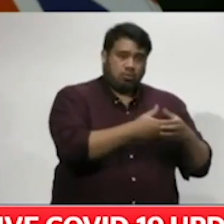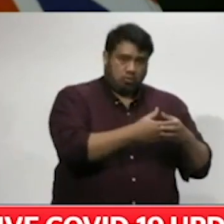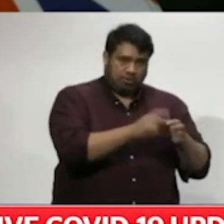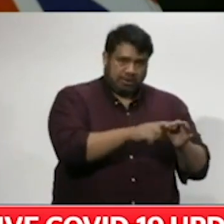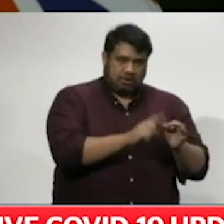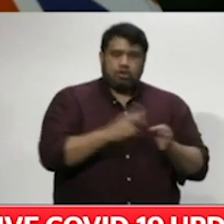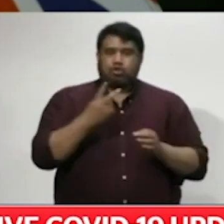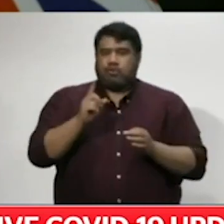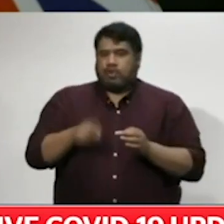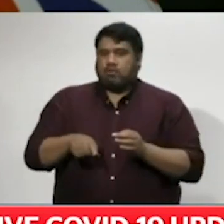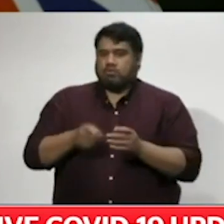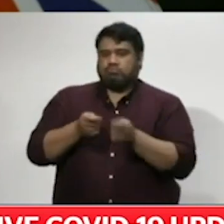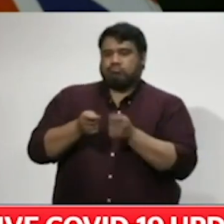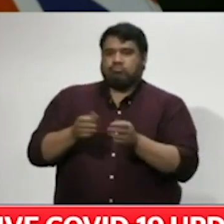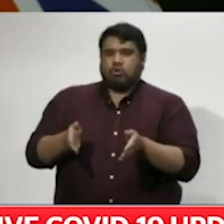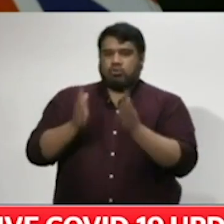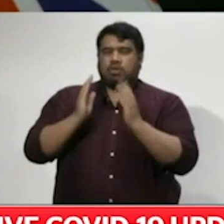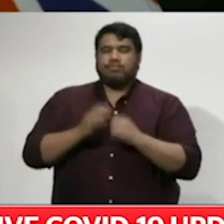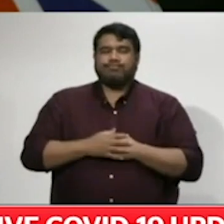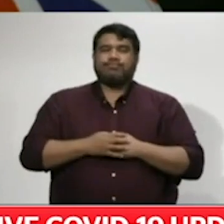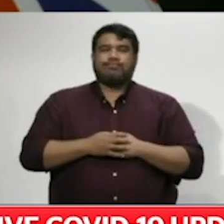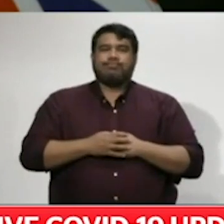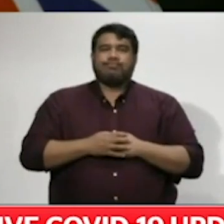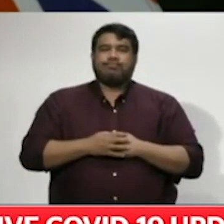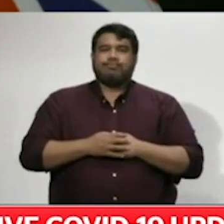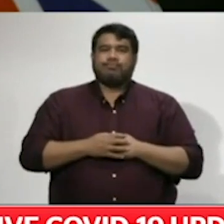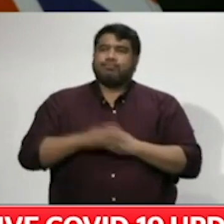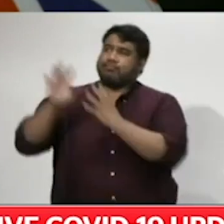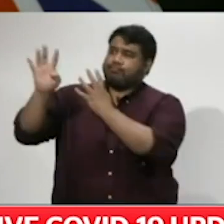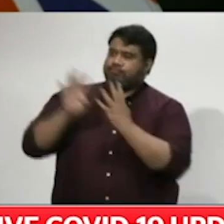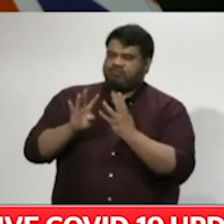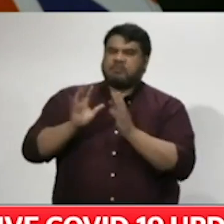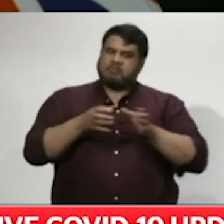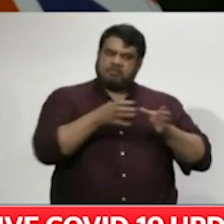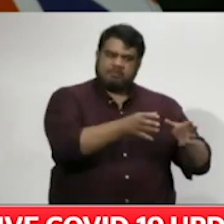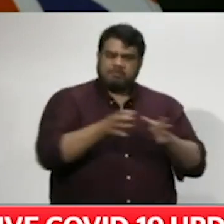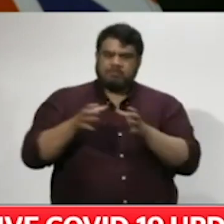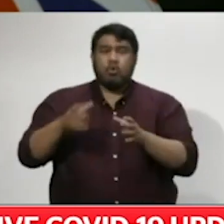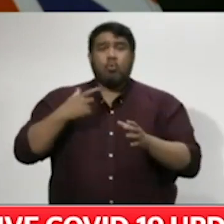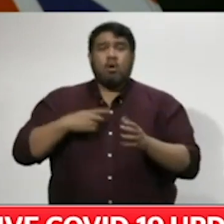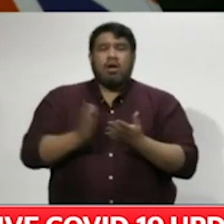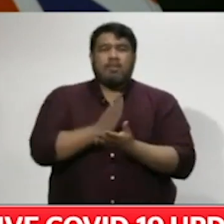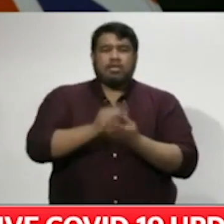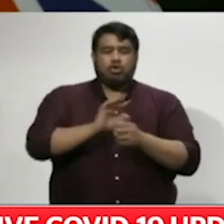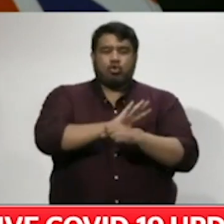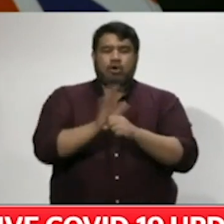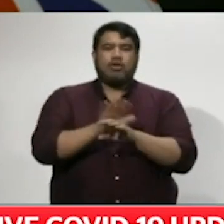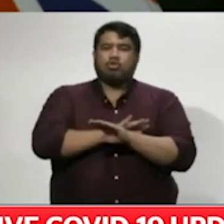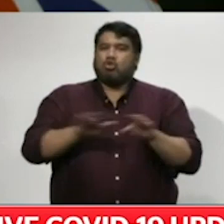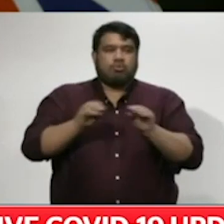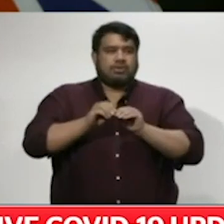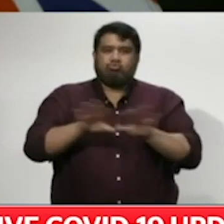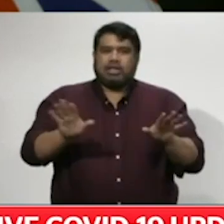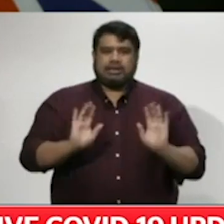These precautions are obviously to prevent the virus coming into our country and to ensure that all New Zealanders are protected.